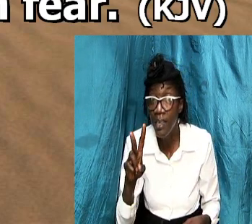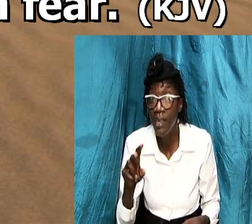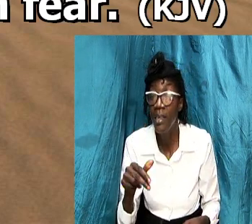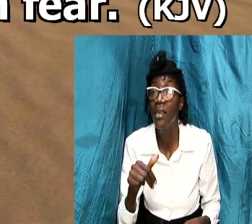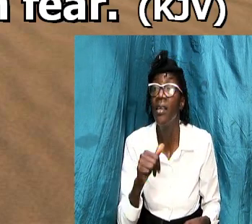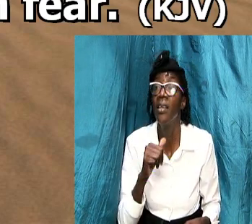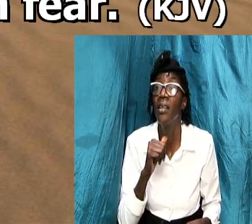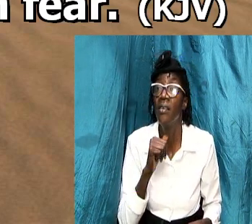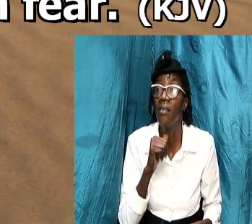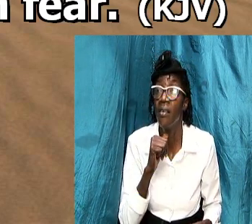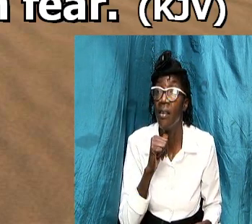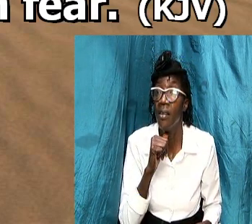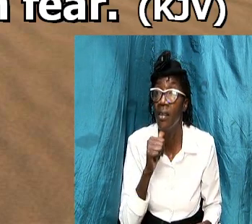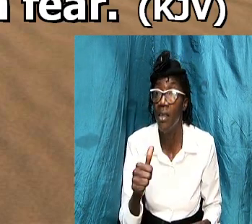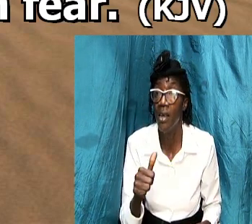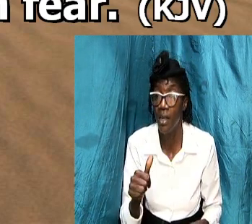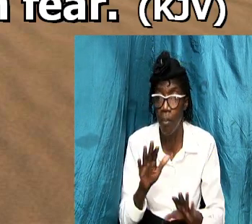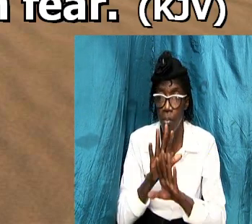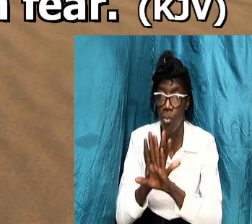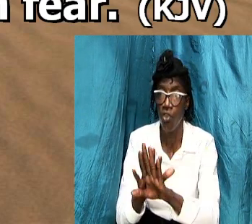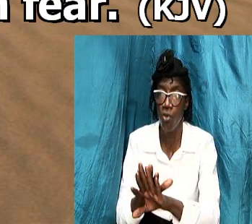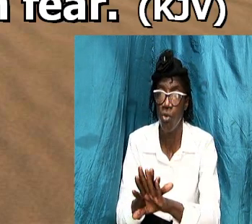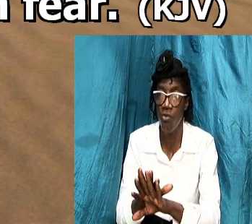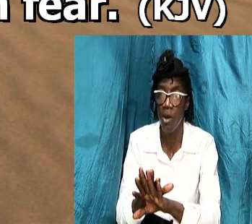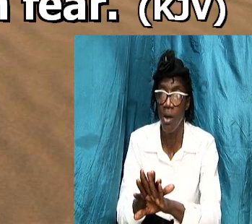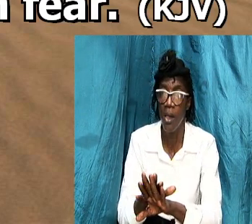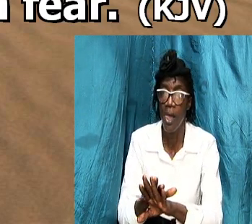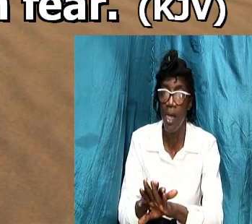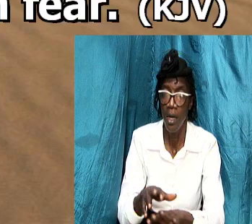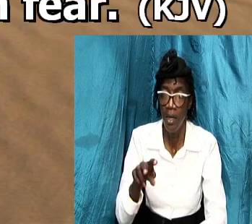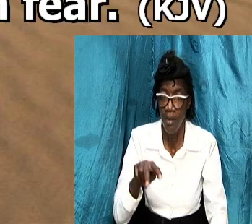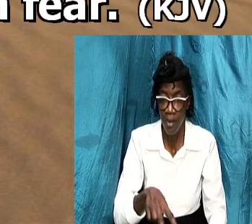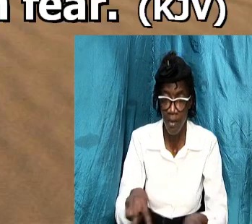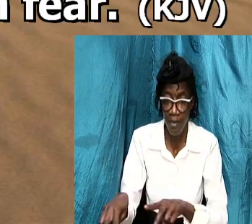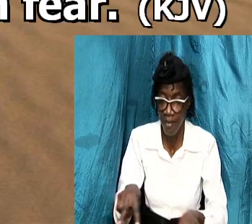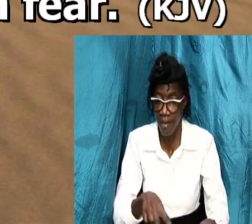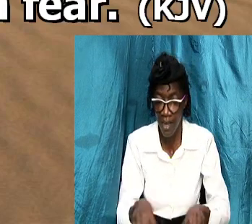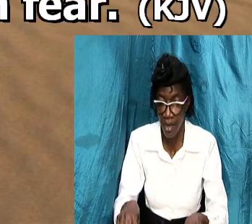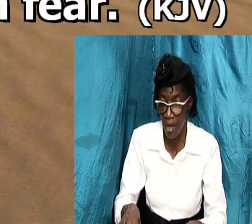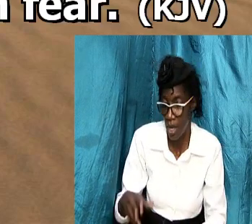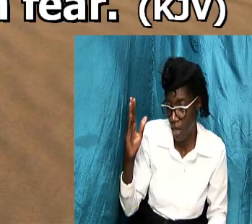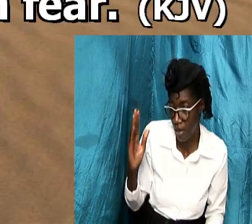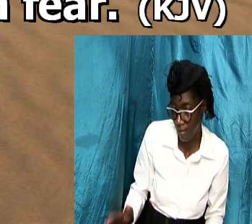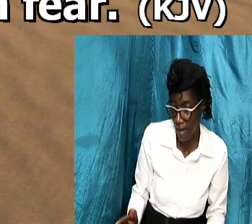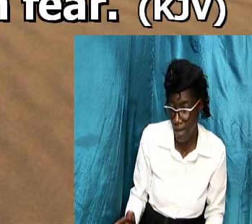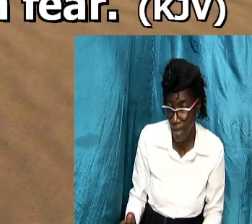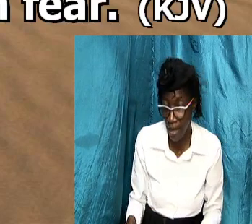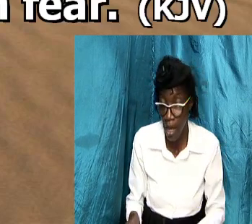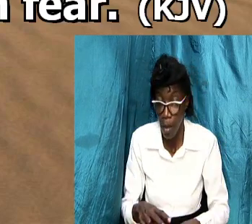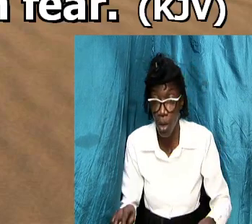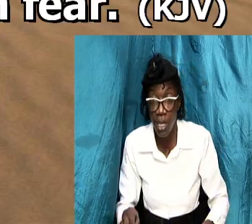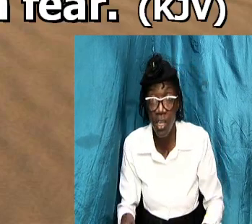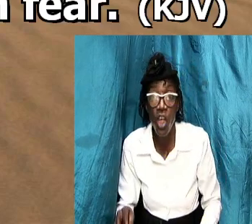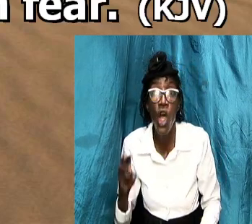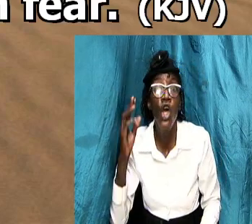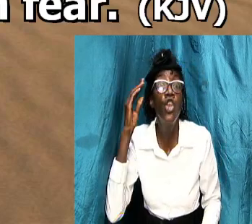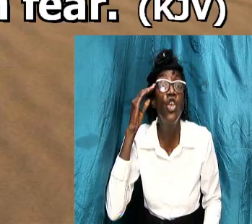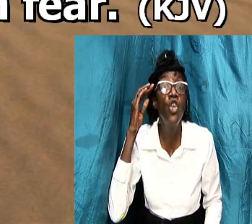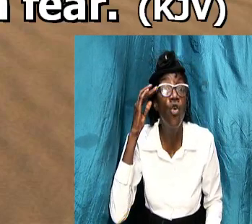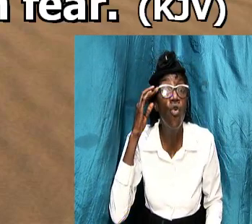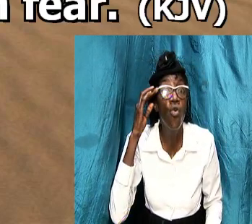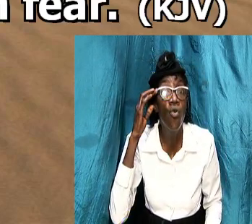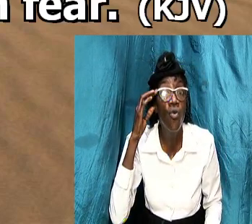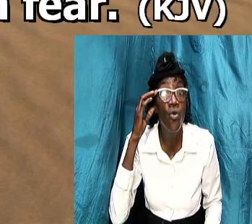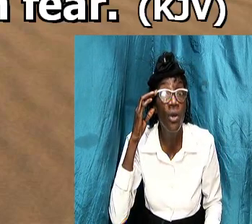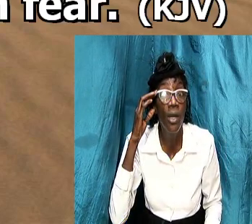body that stands on the sideline yes but you are going to see that she's somebody that is well known and that suggests that